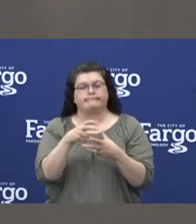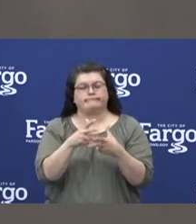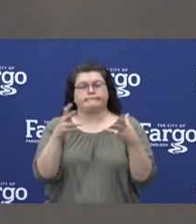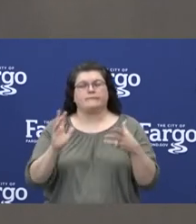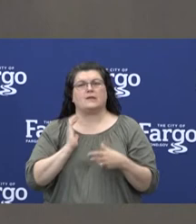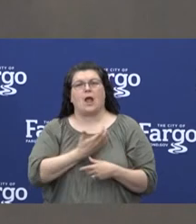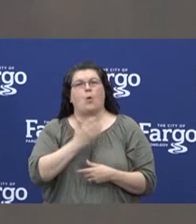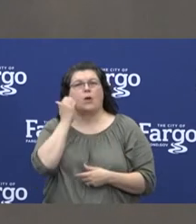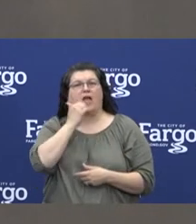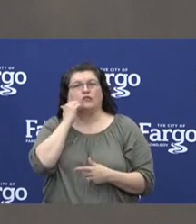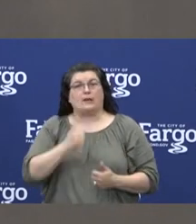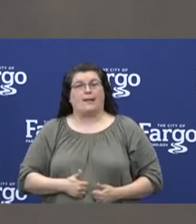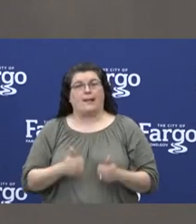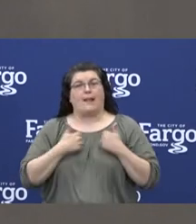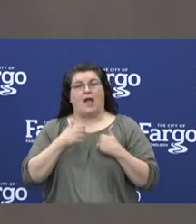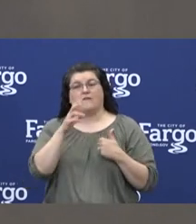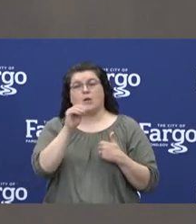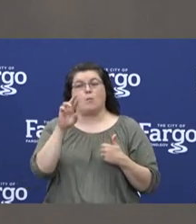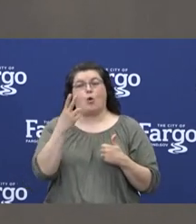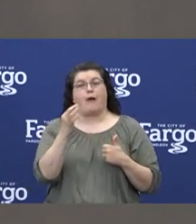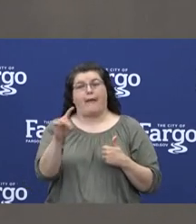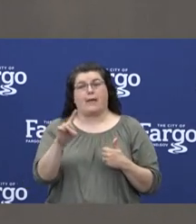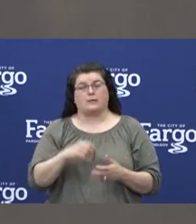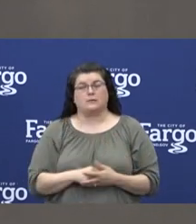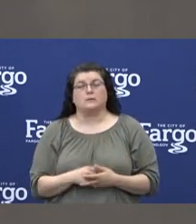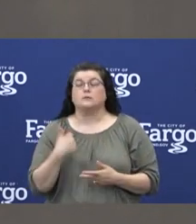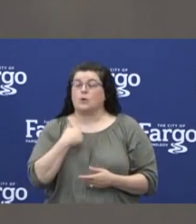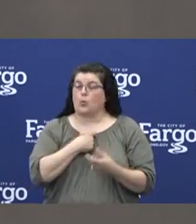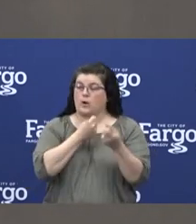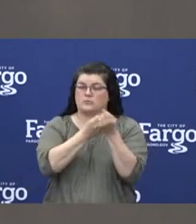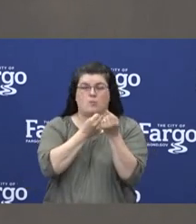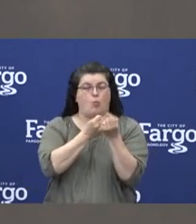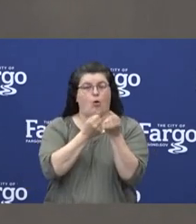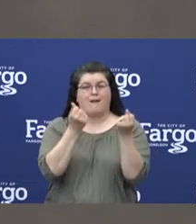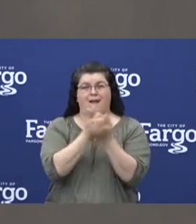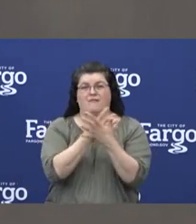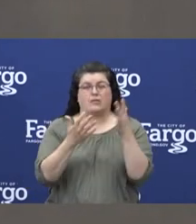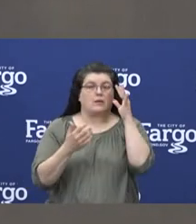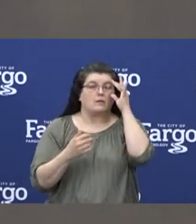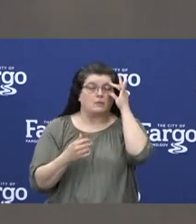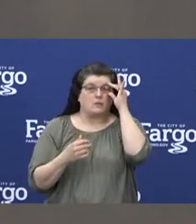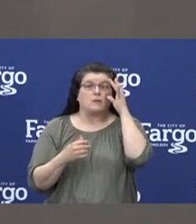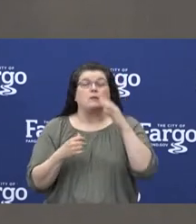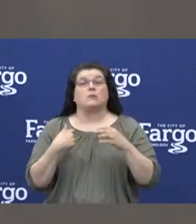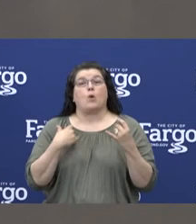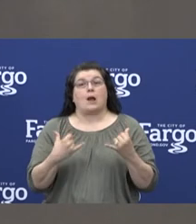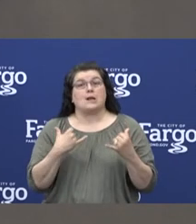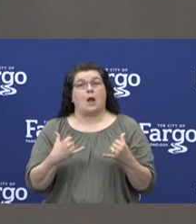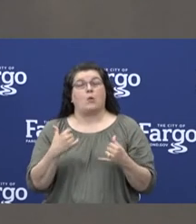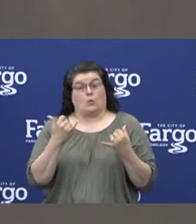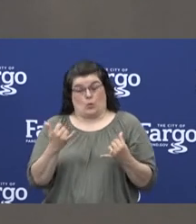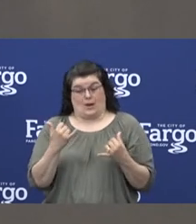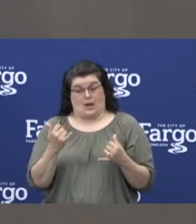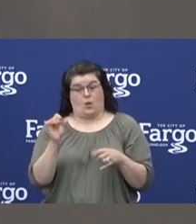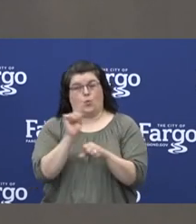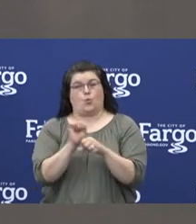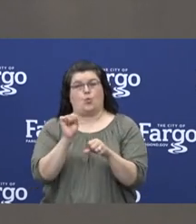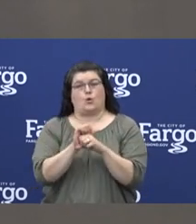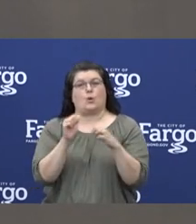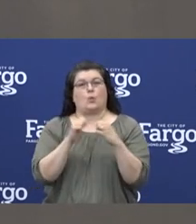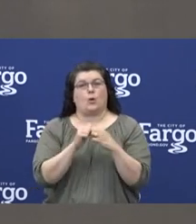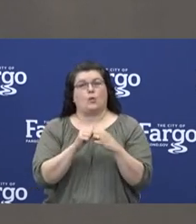daily life is in Moorhead. We support them in all manners possible. At this time, too, we are working with our local